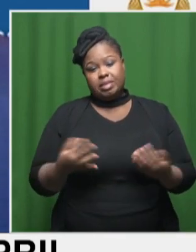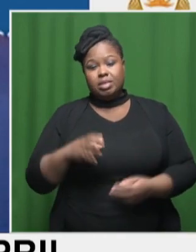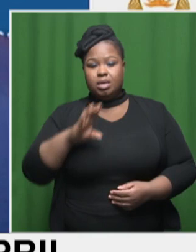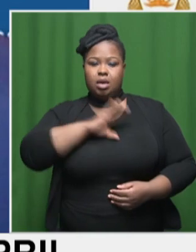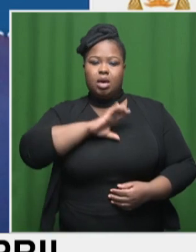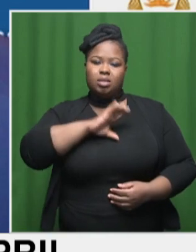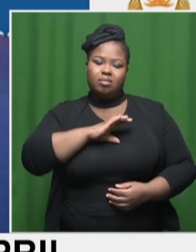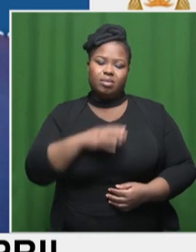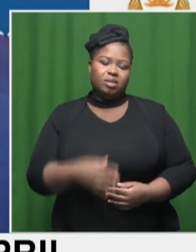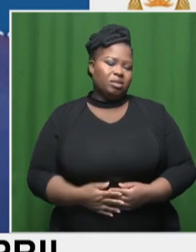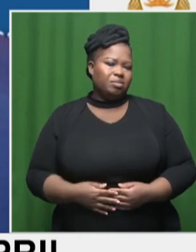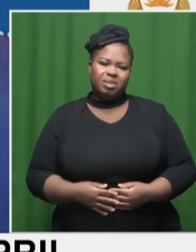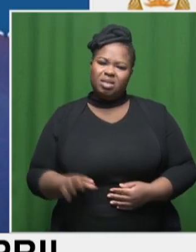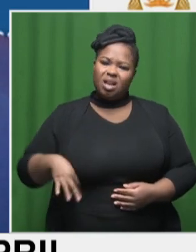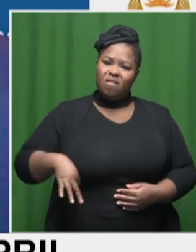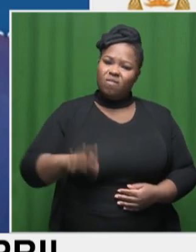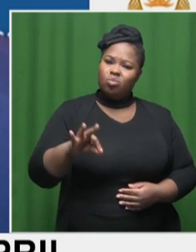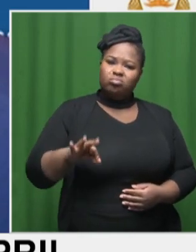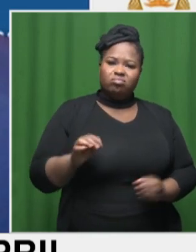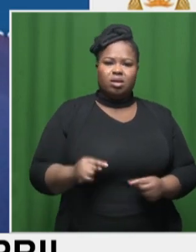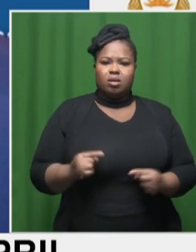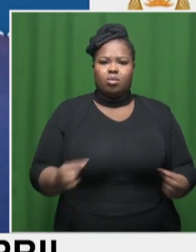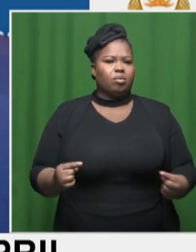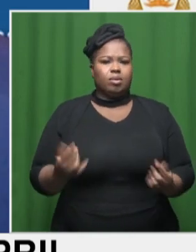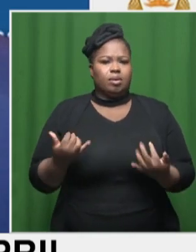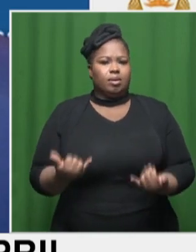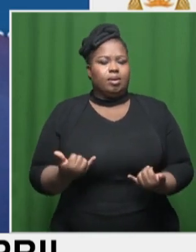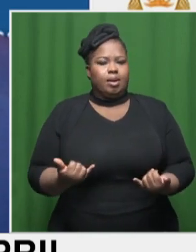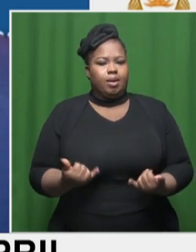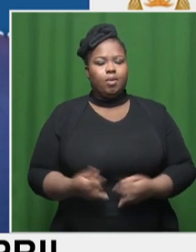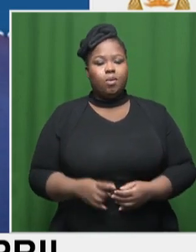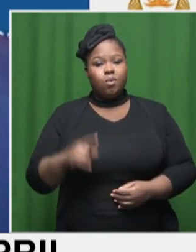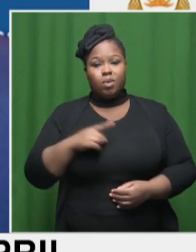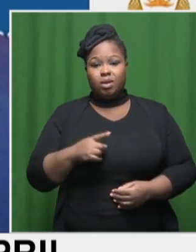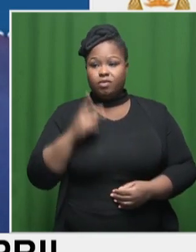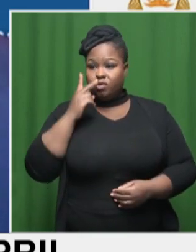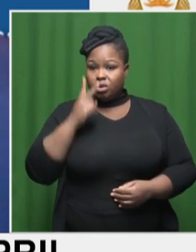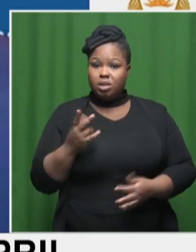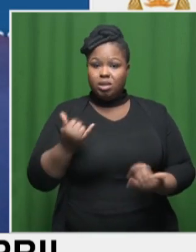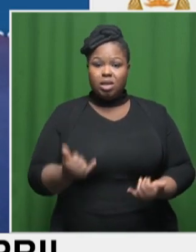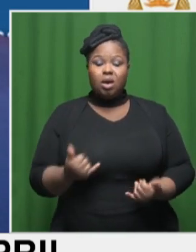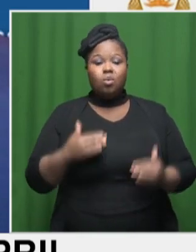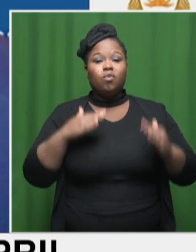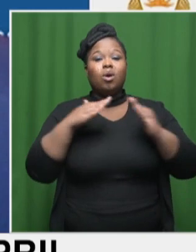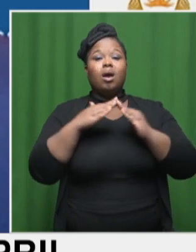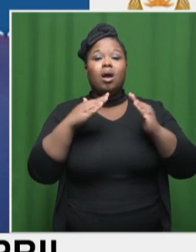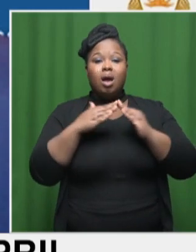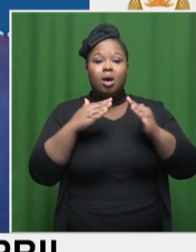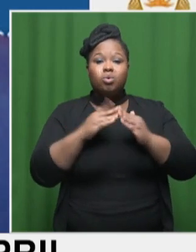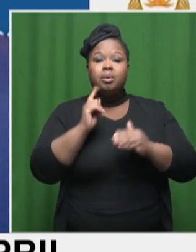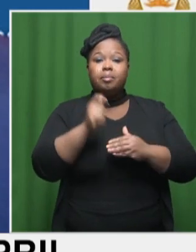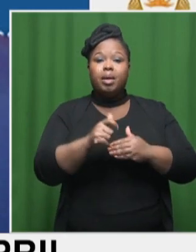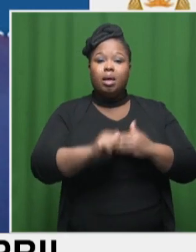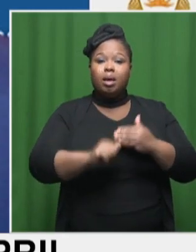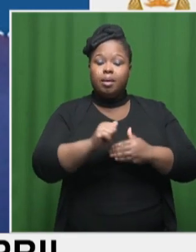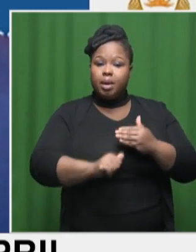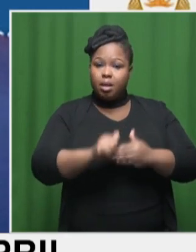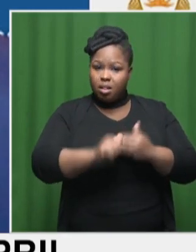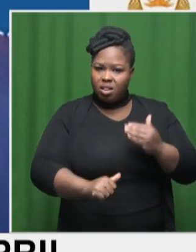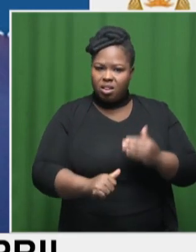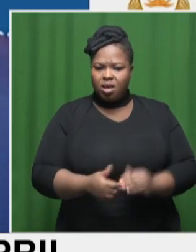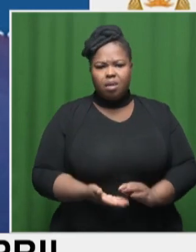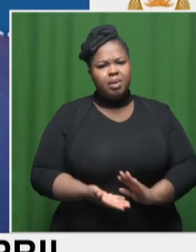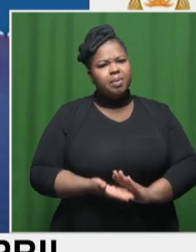can ill afford at this point. If you look at by how much your mortgage bond, for example, has increased